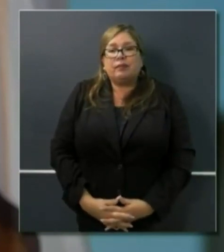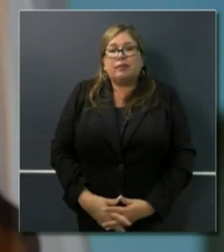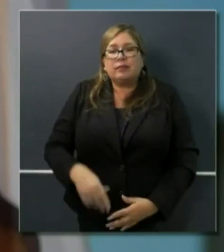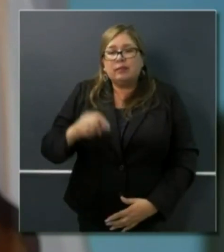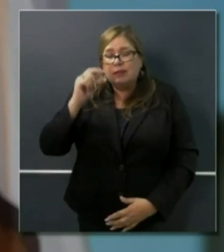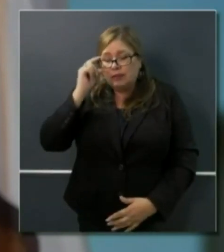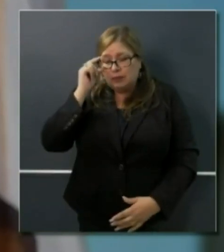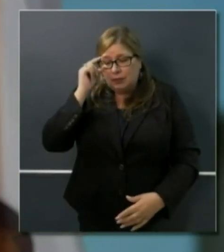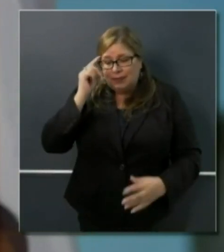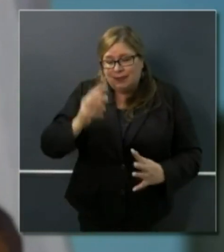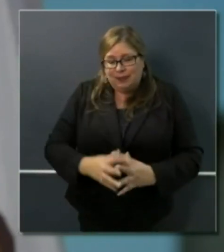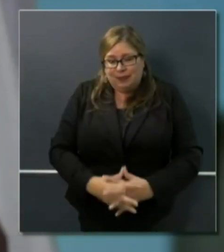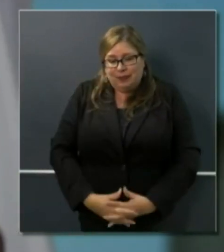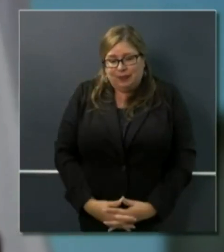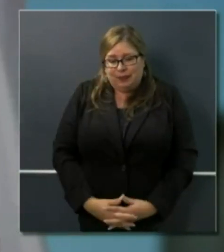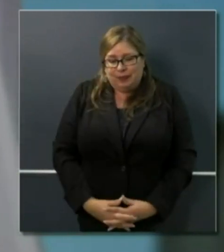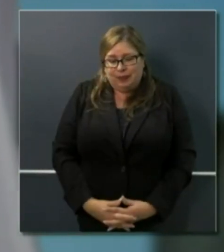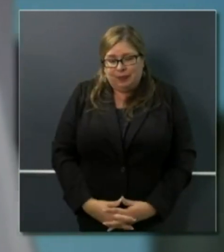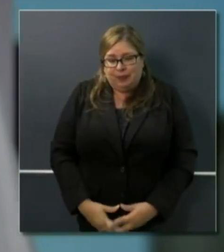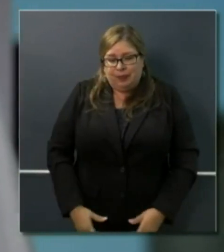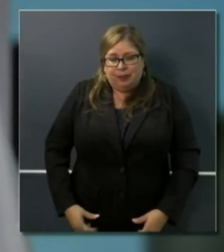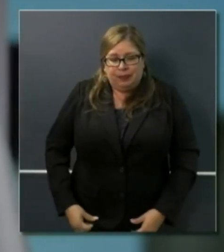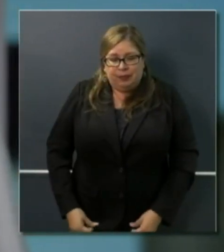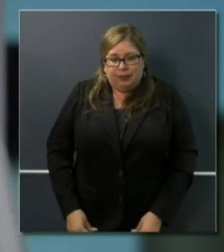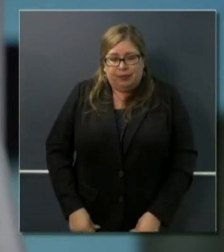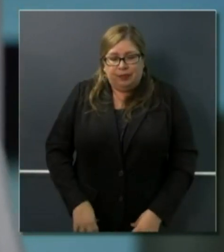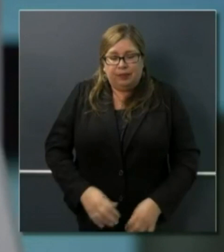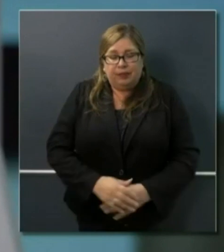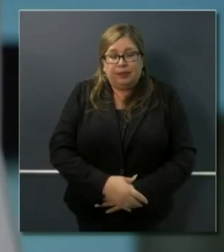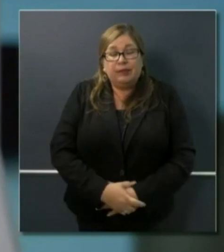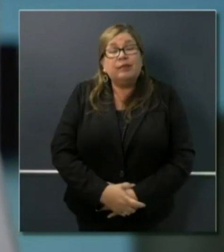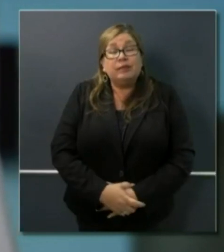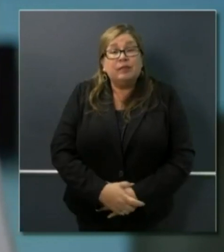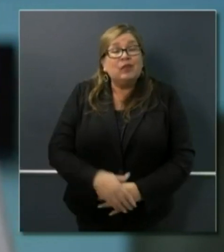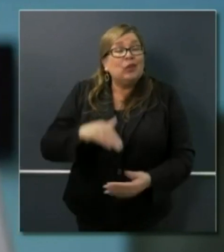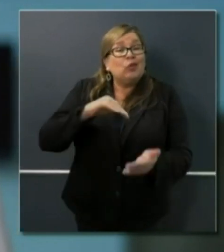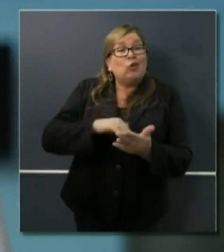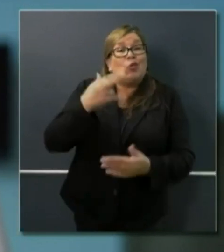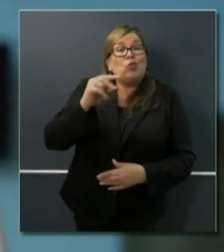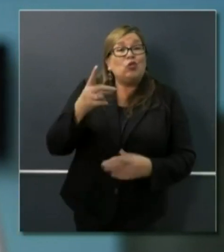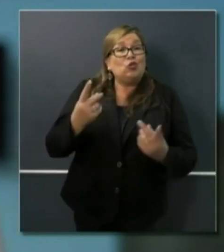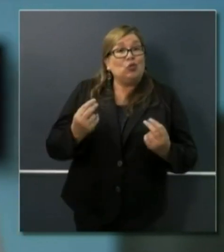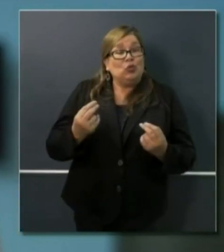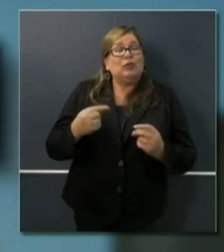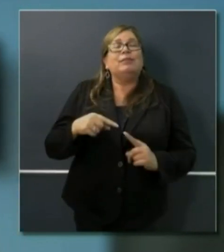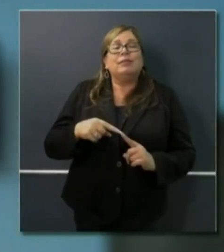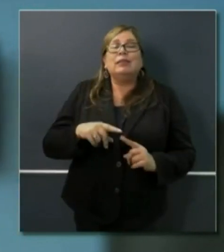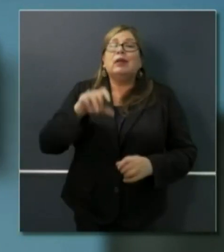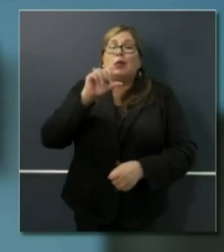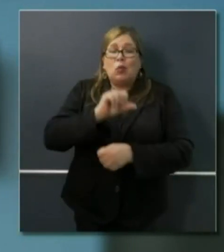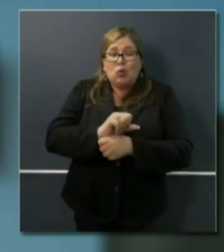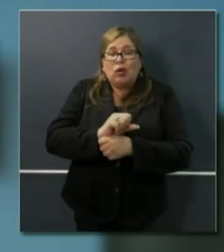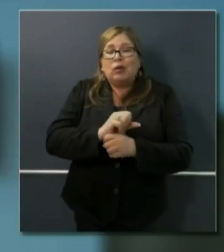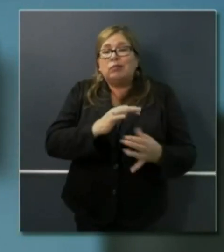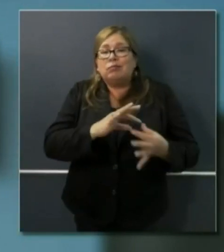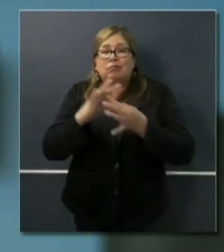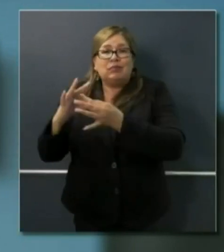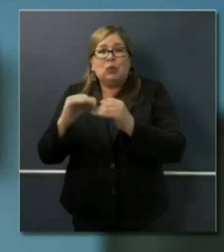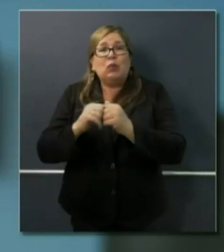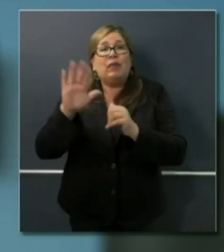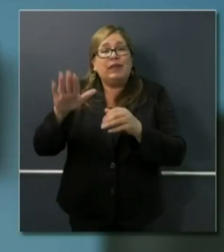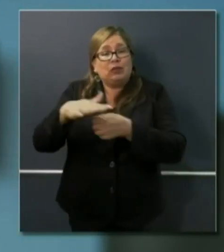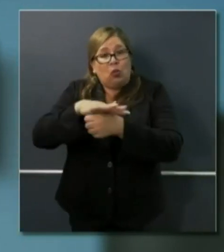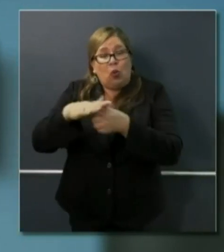Thank you. Thanks again for the question. Dr. Hood should certainly work through his local public health department